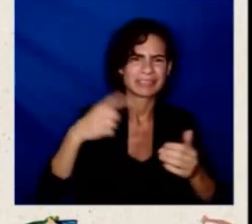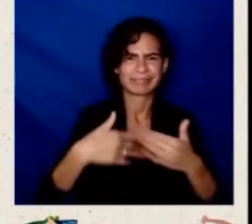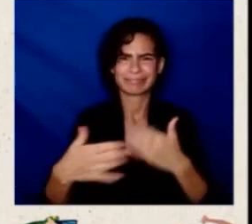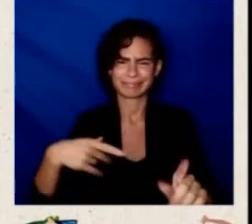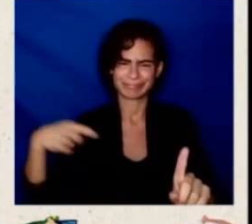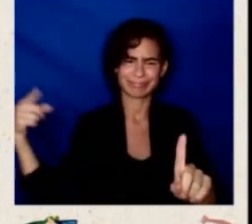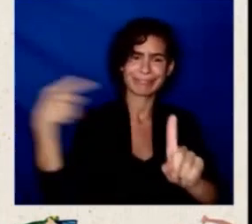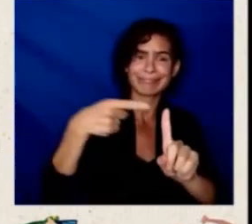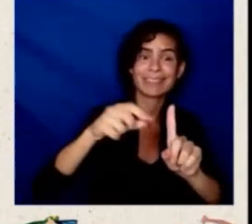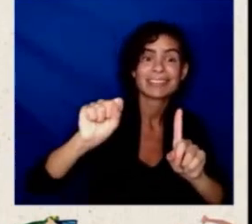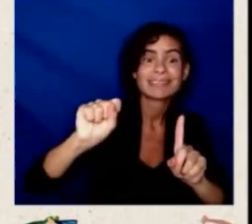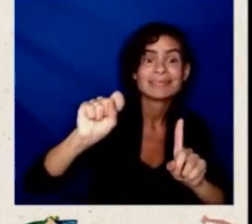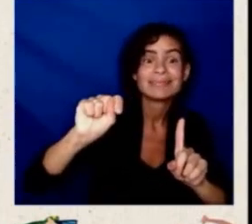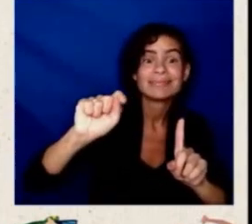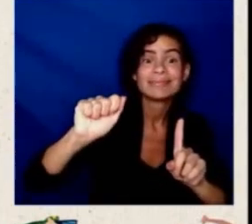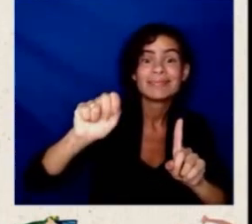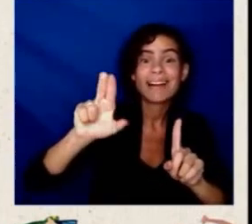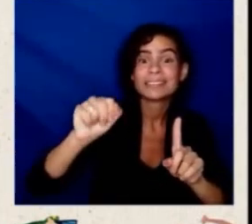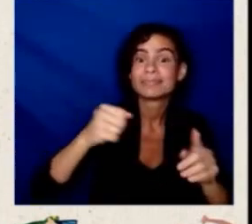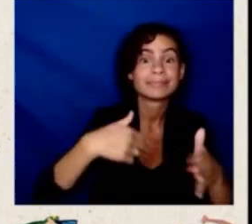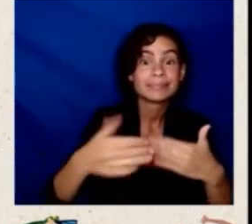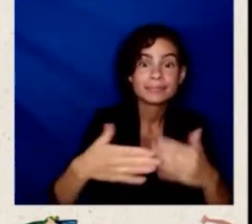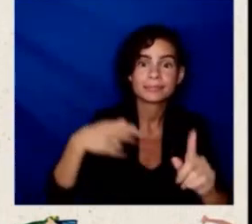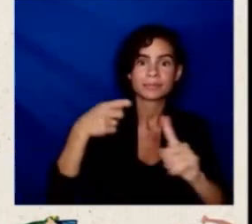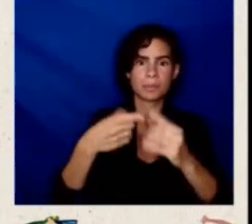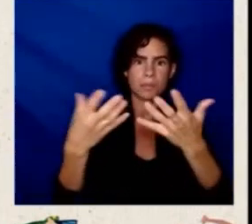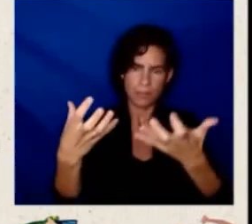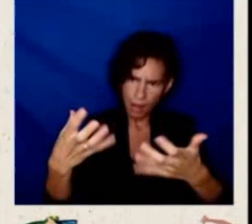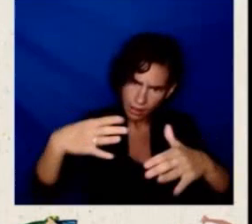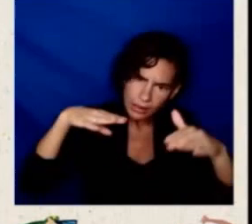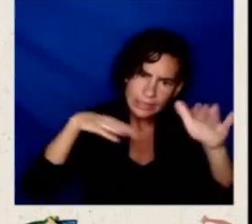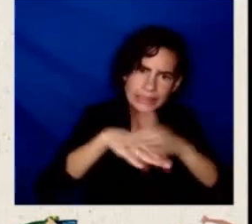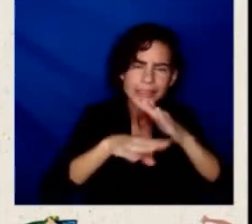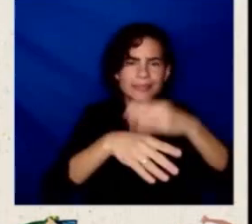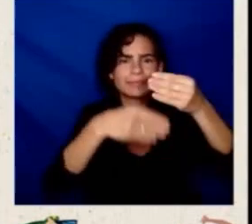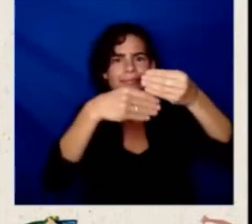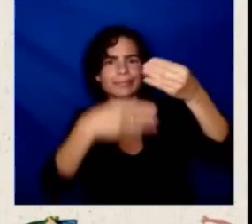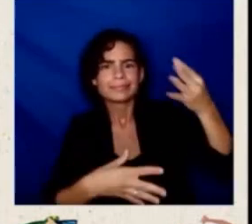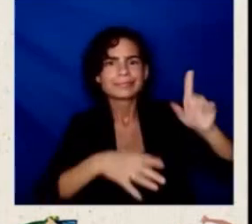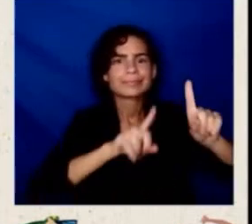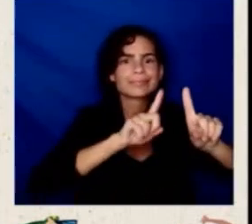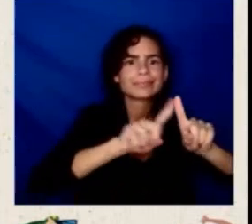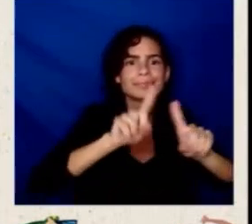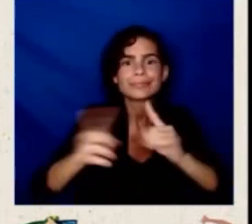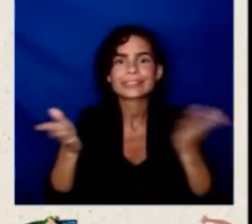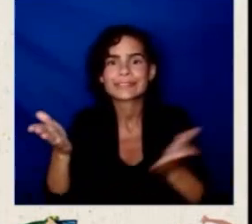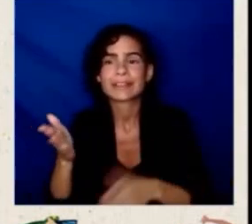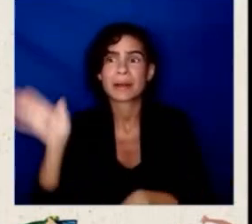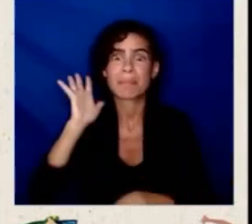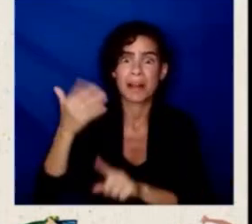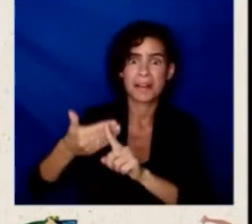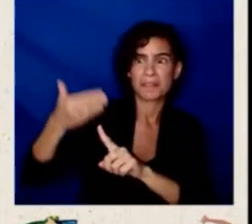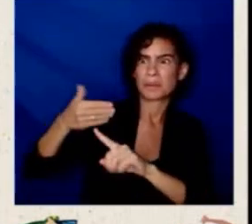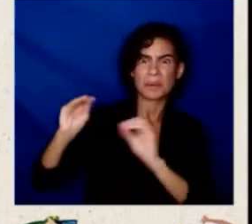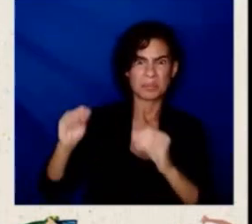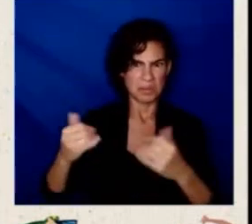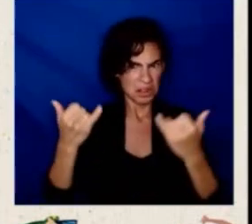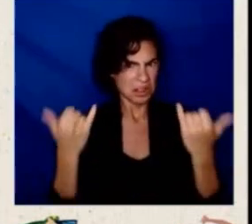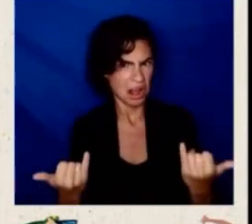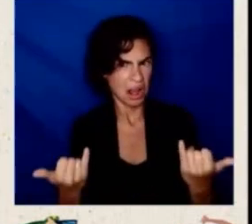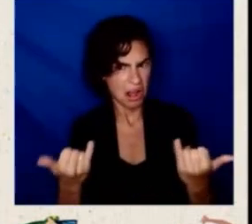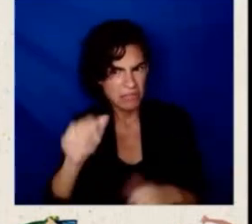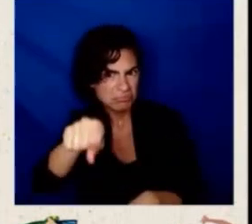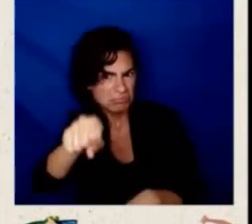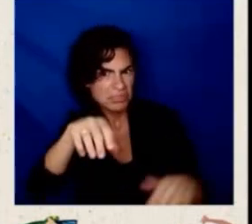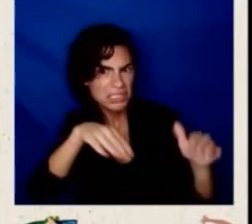programs that were made available by the US government. President Biden hasn't asked, show me your papers in order to get a vaccine. He has